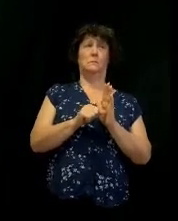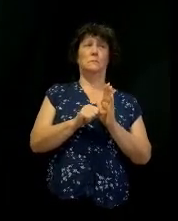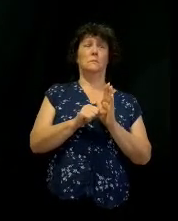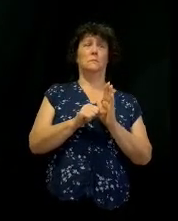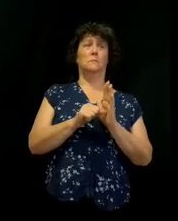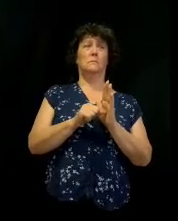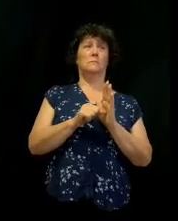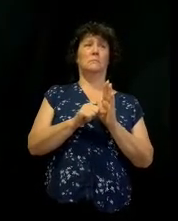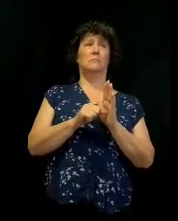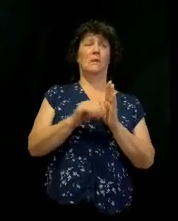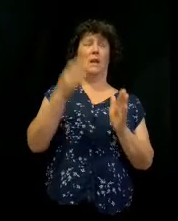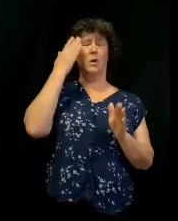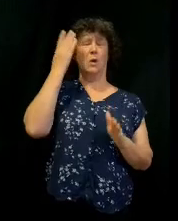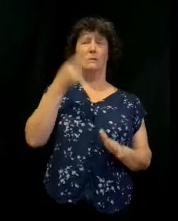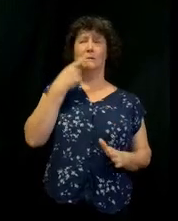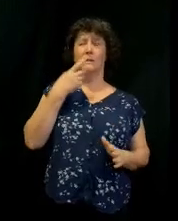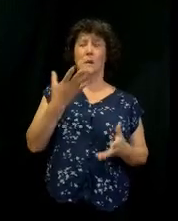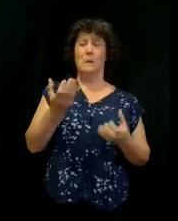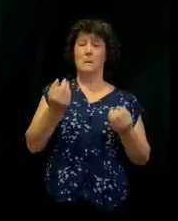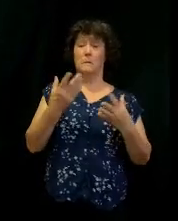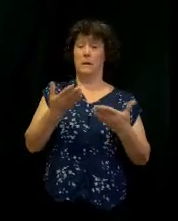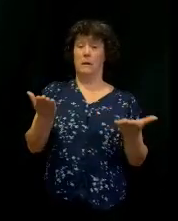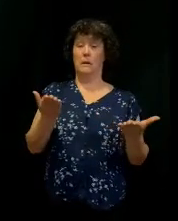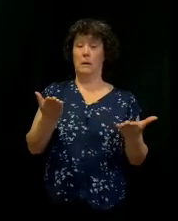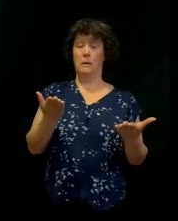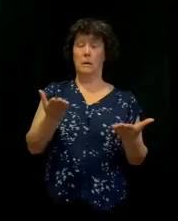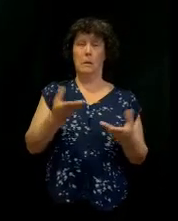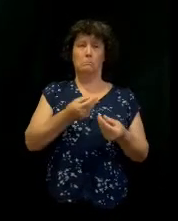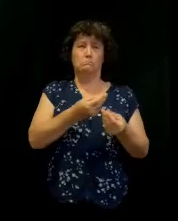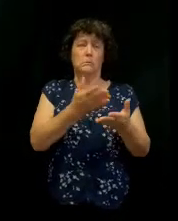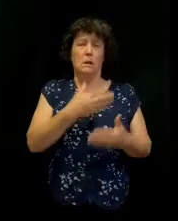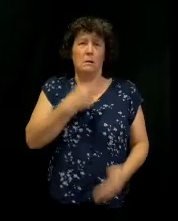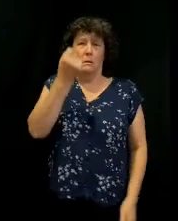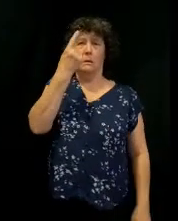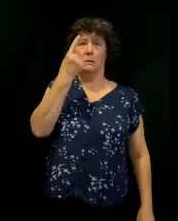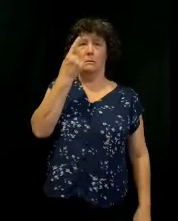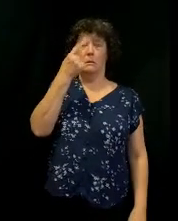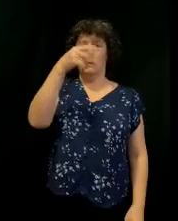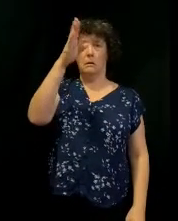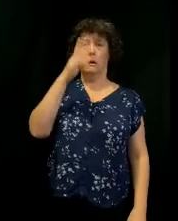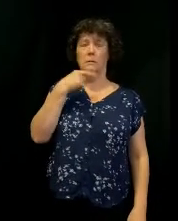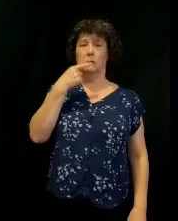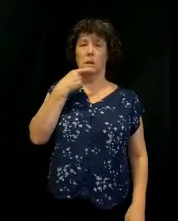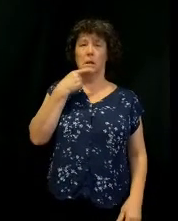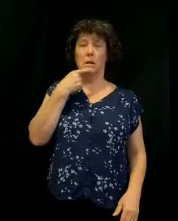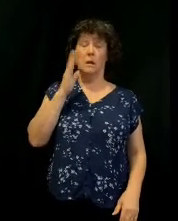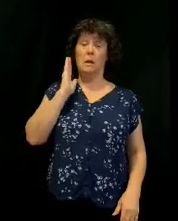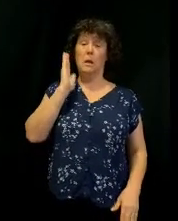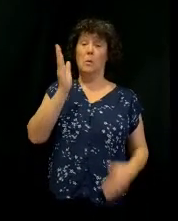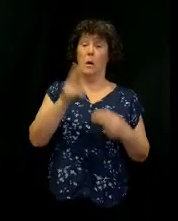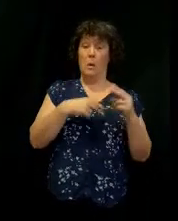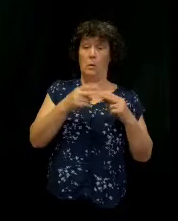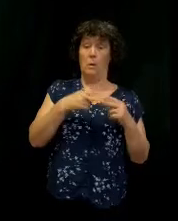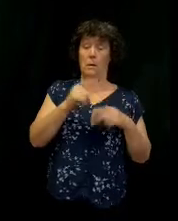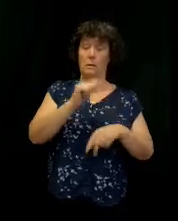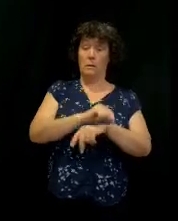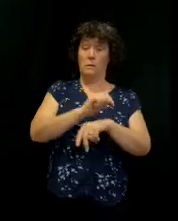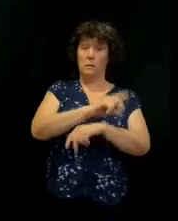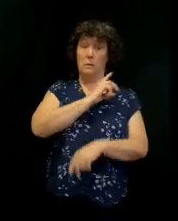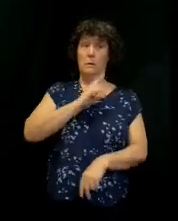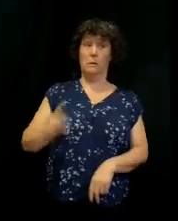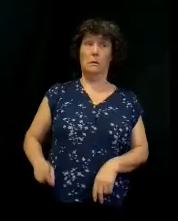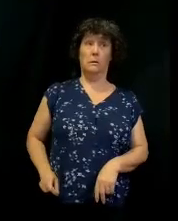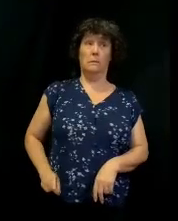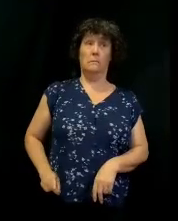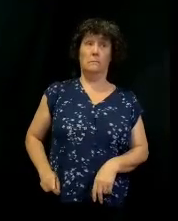I know I've said a lot today, but I want you to understand. God said He was going to rebuild the tabernacle of David, and He has. It's called